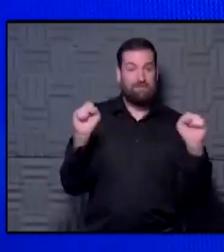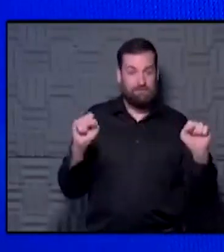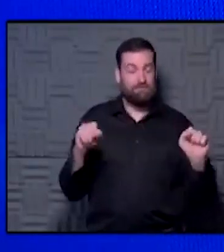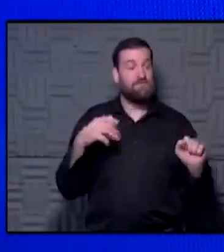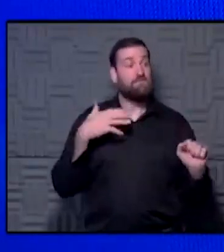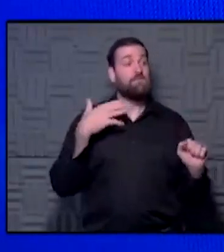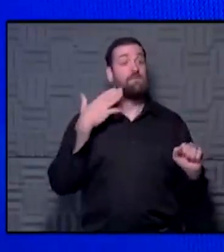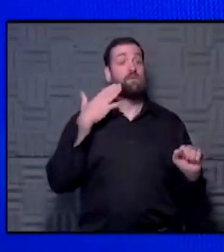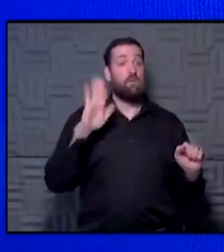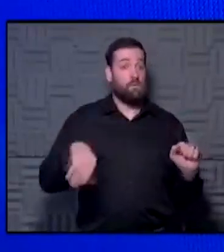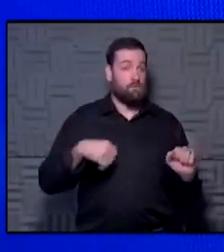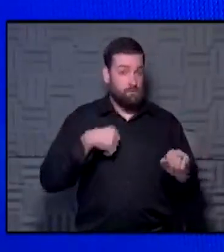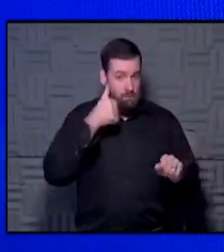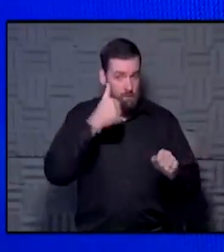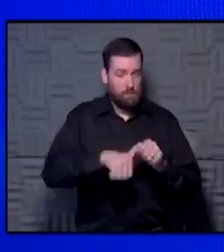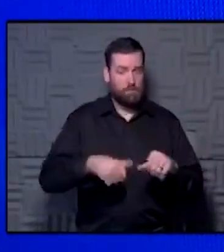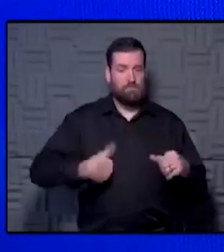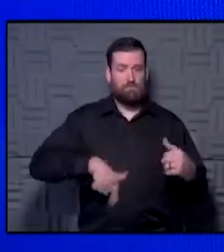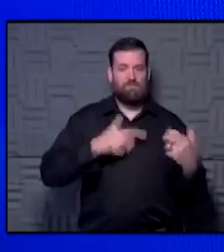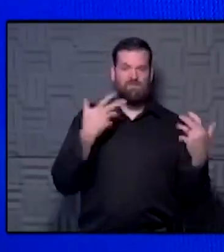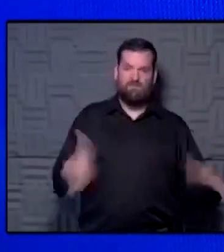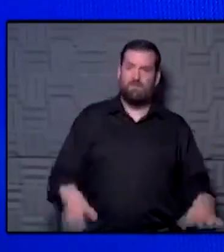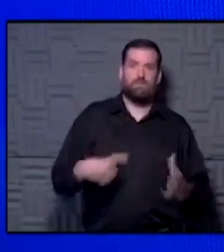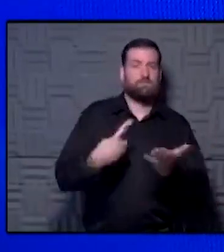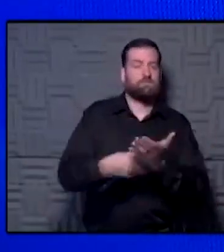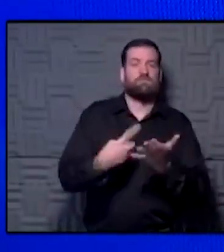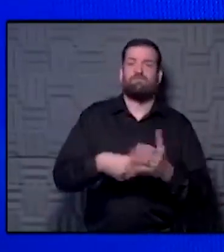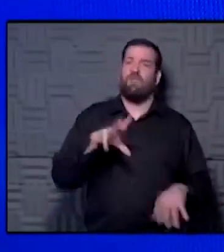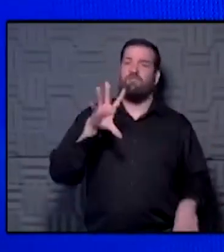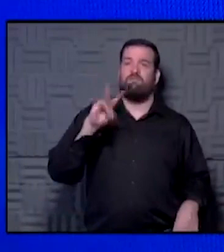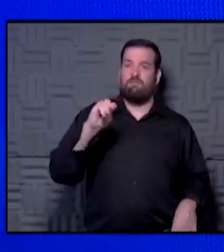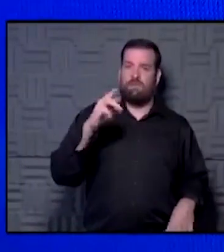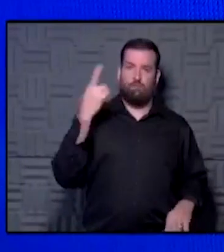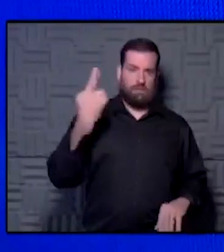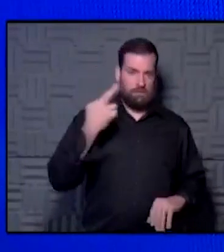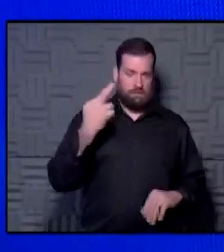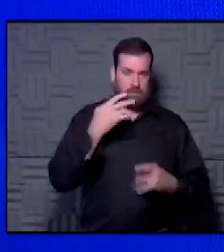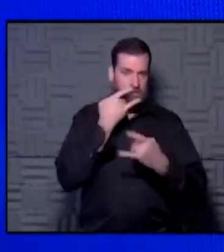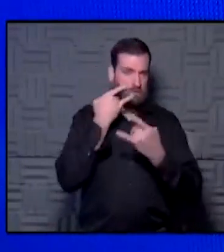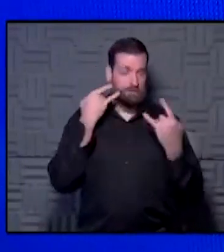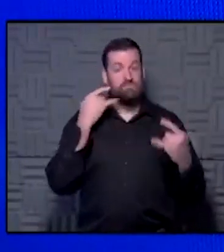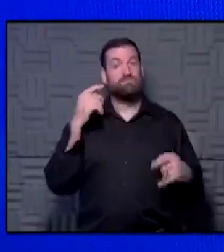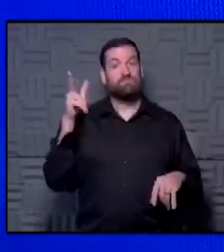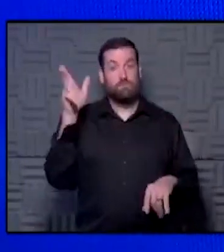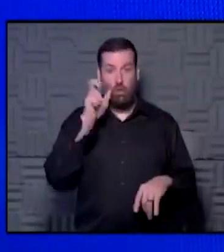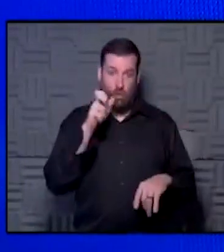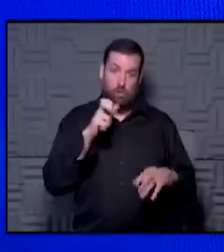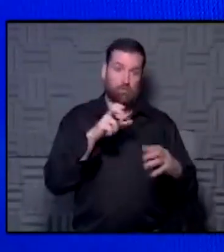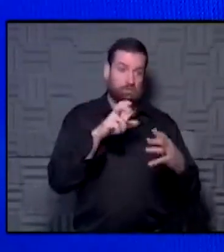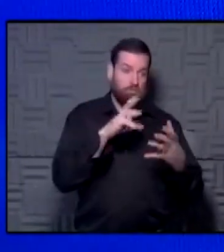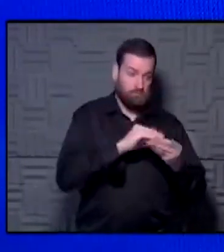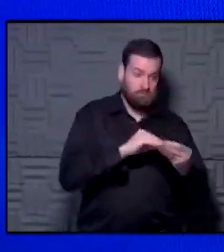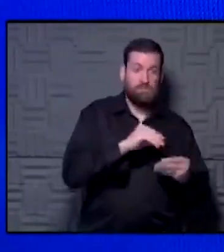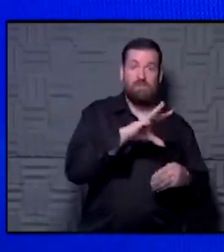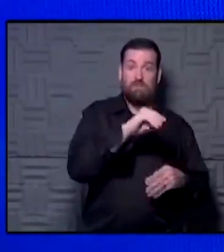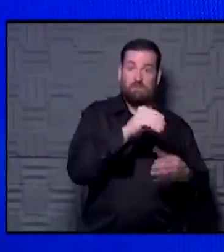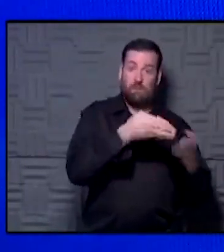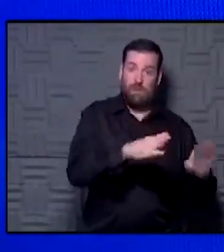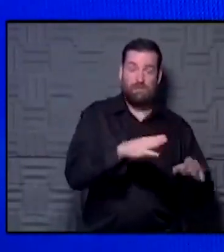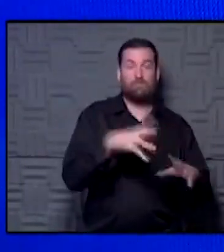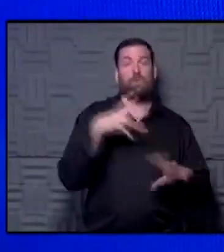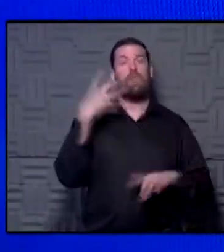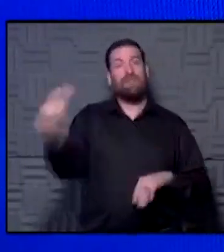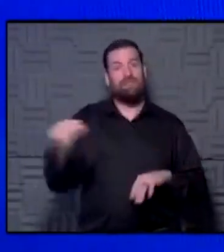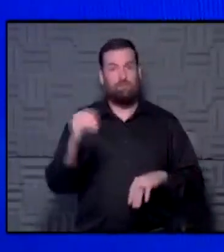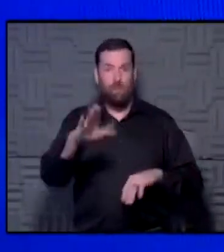You know, remember, we've talked about the 50 reasons to wear a mask. You've heard the song, 50 Ways to Leave Your Lover. This is 50